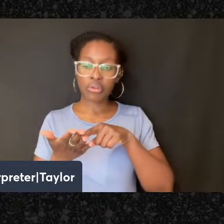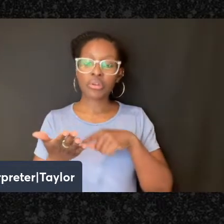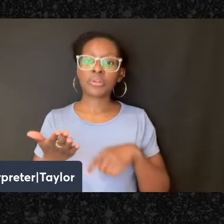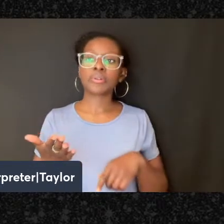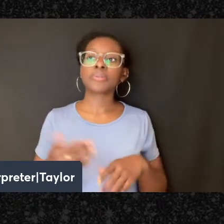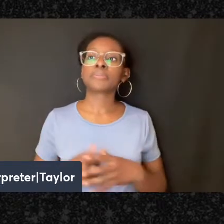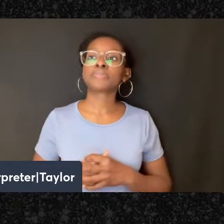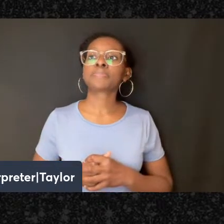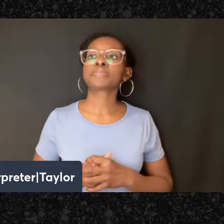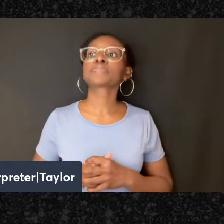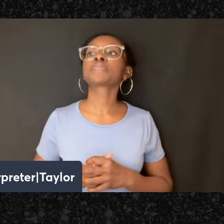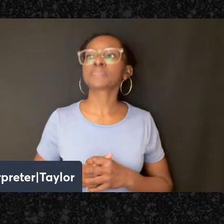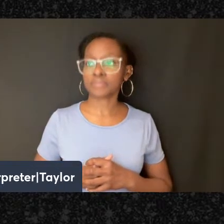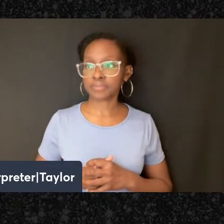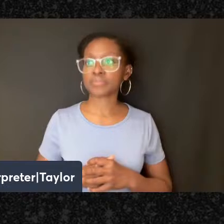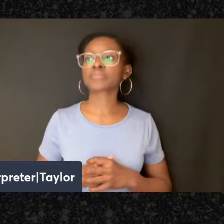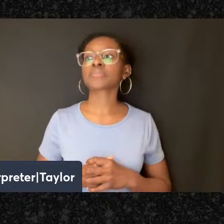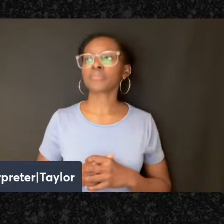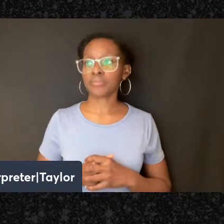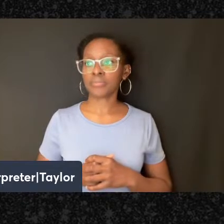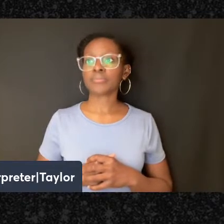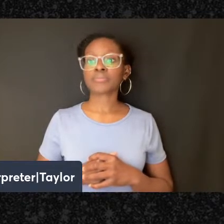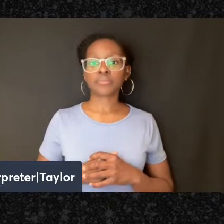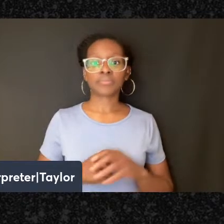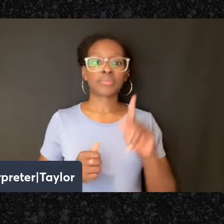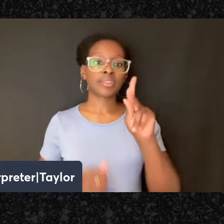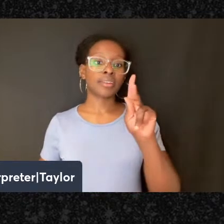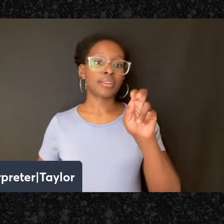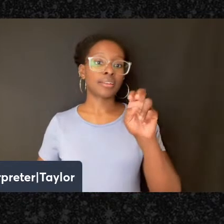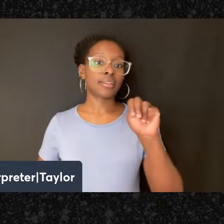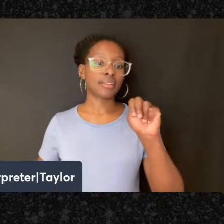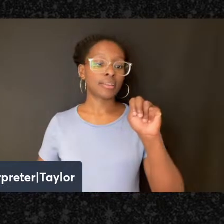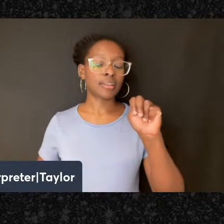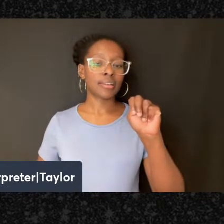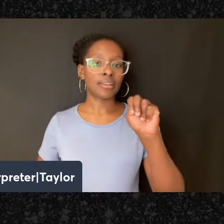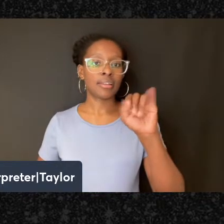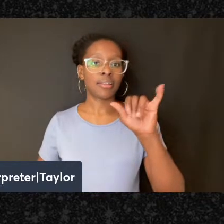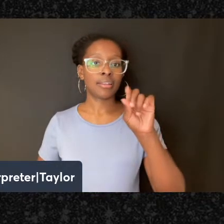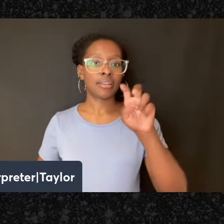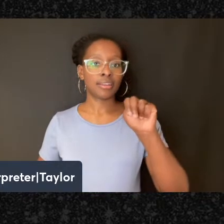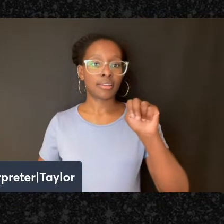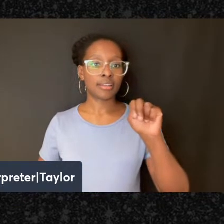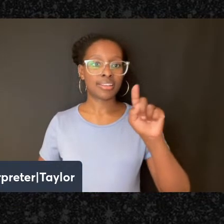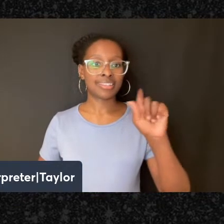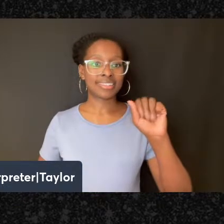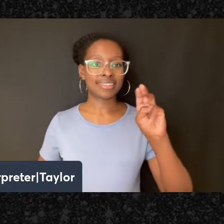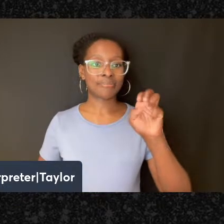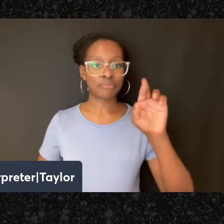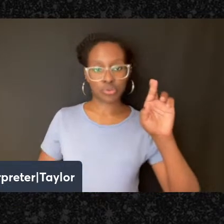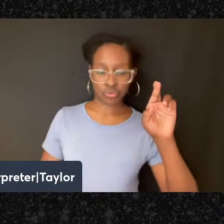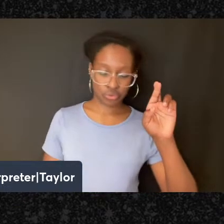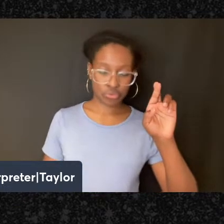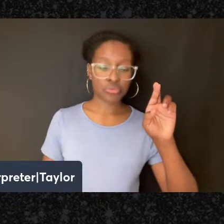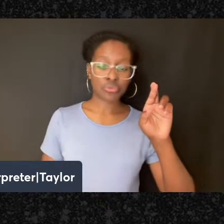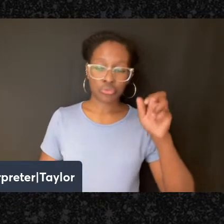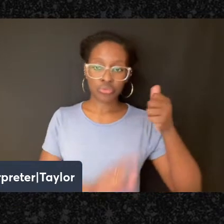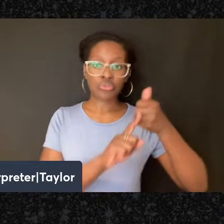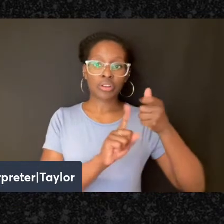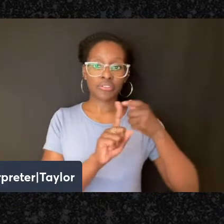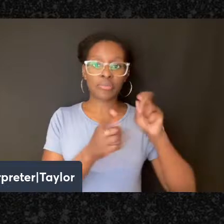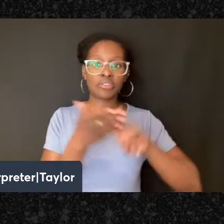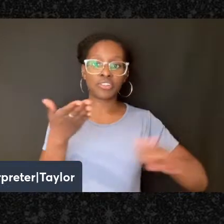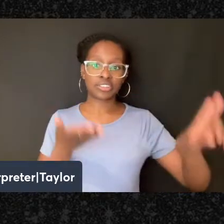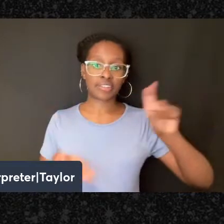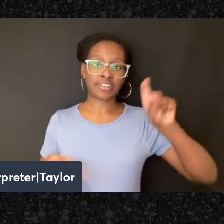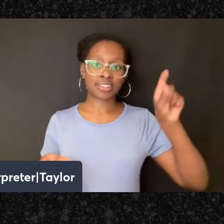All right. Who is Kenyon Zimmer, who is from the University of